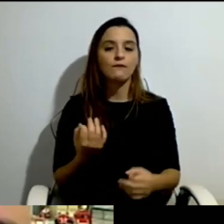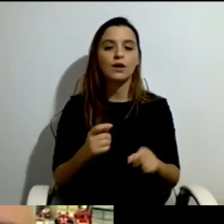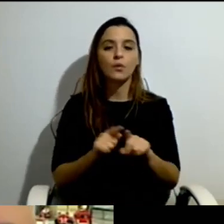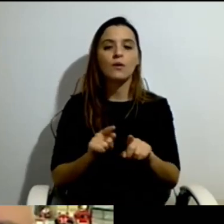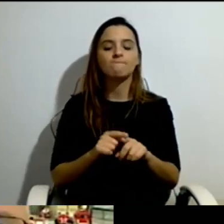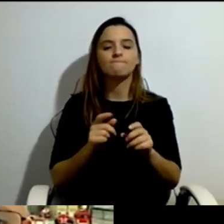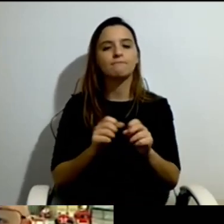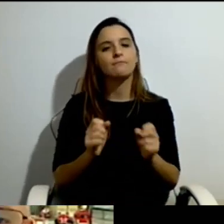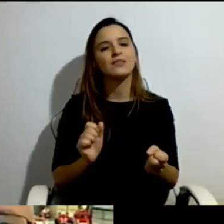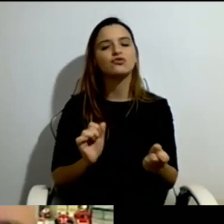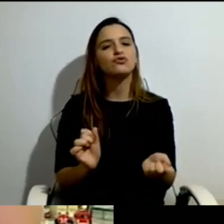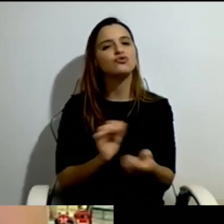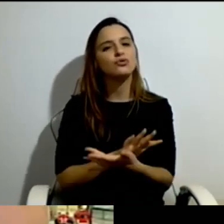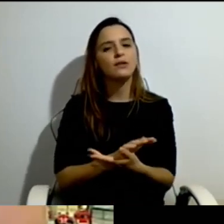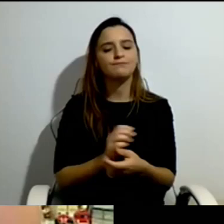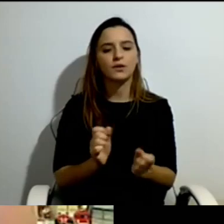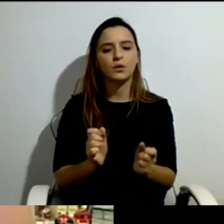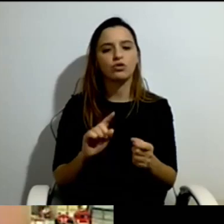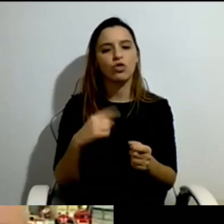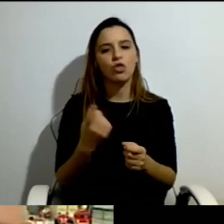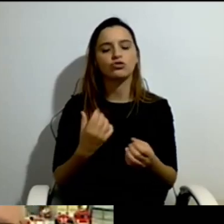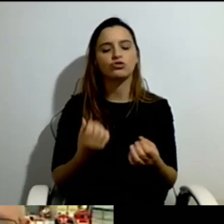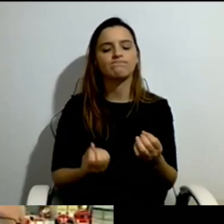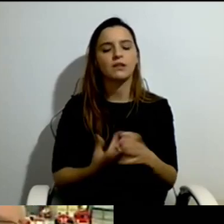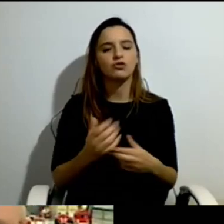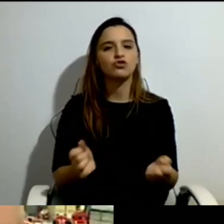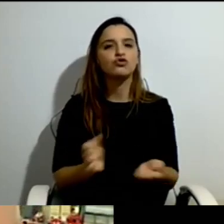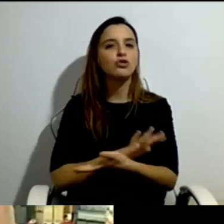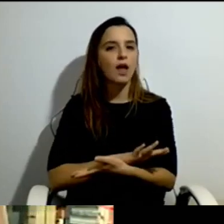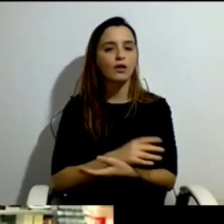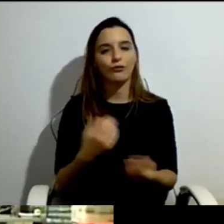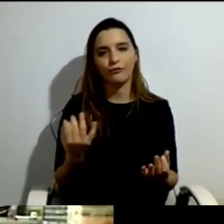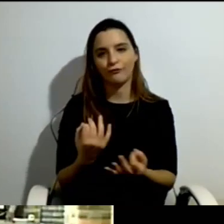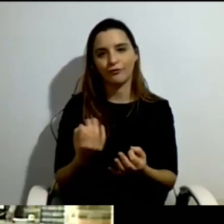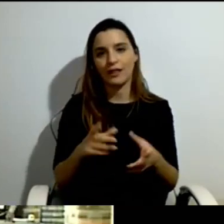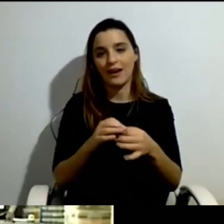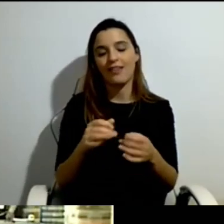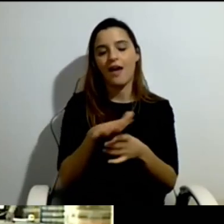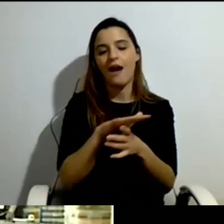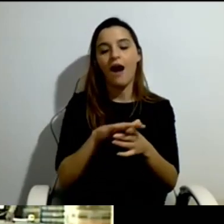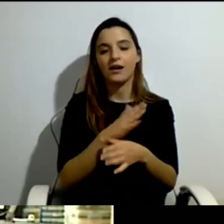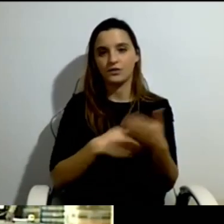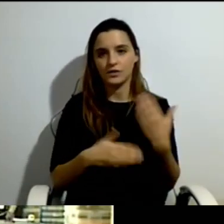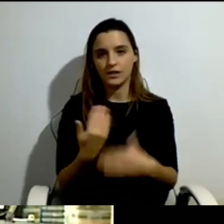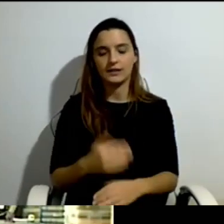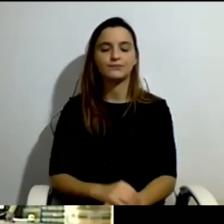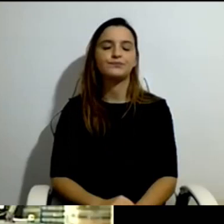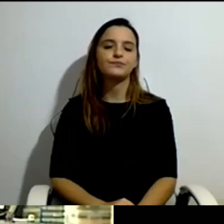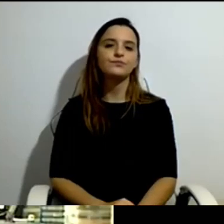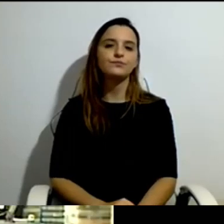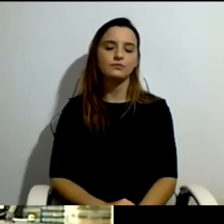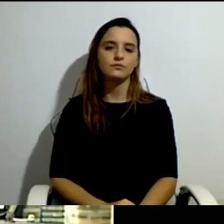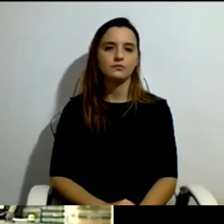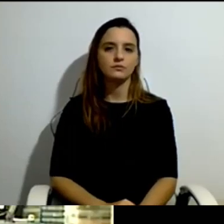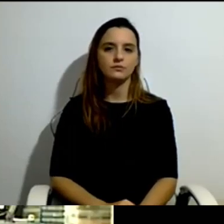newsletter in the field of disability. There were no organizers. The private organizations didn't